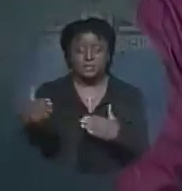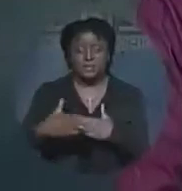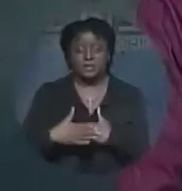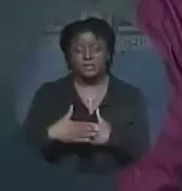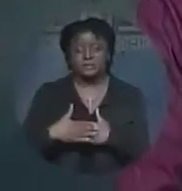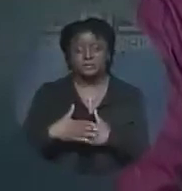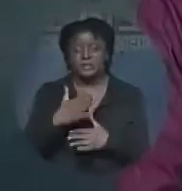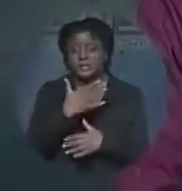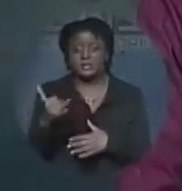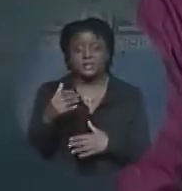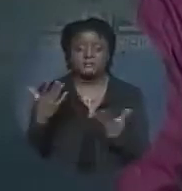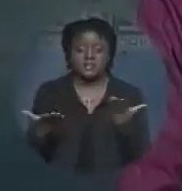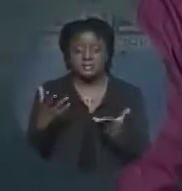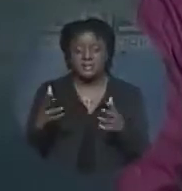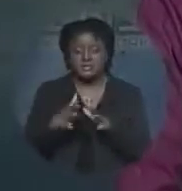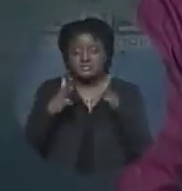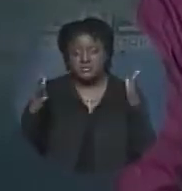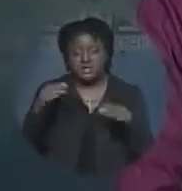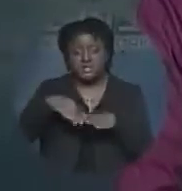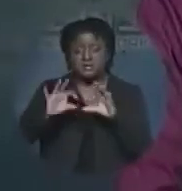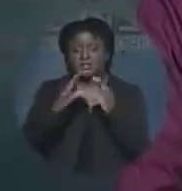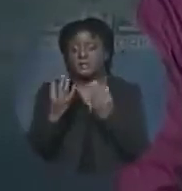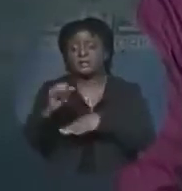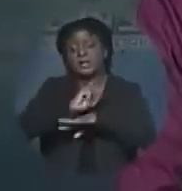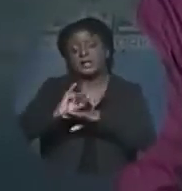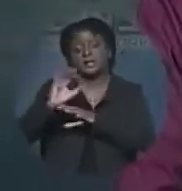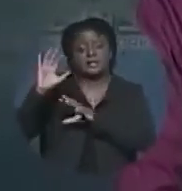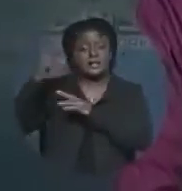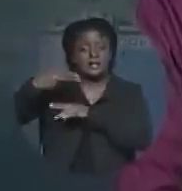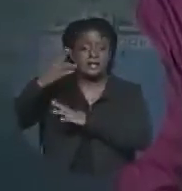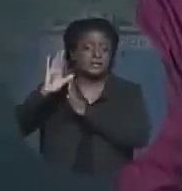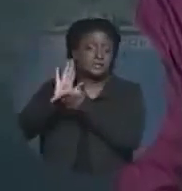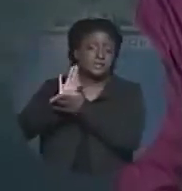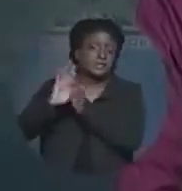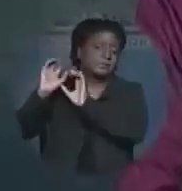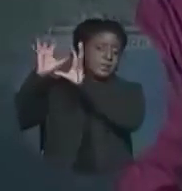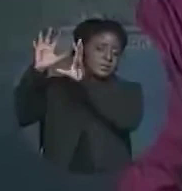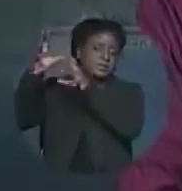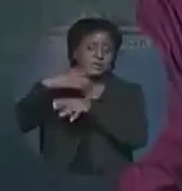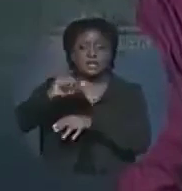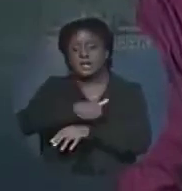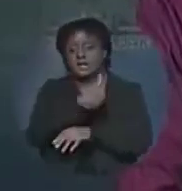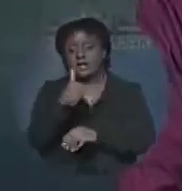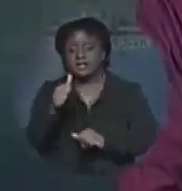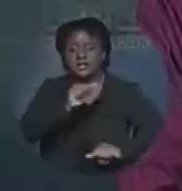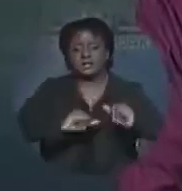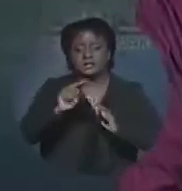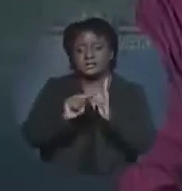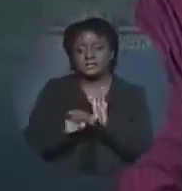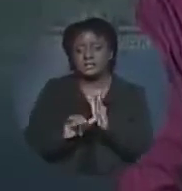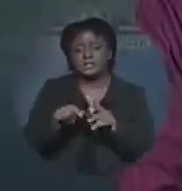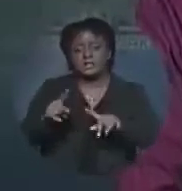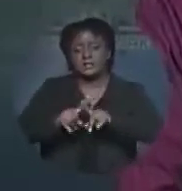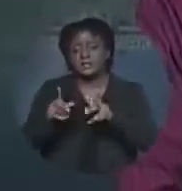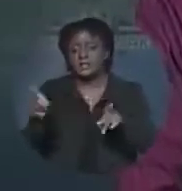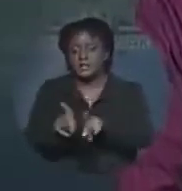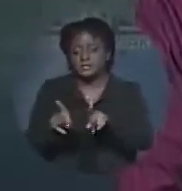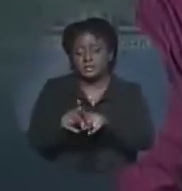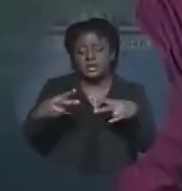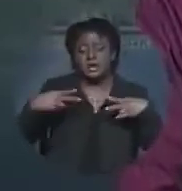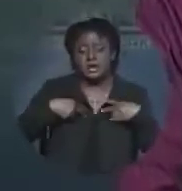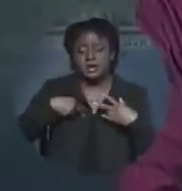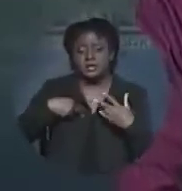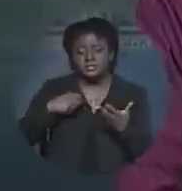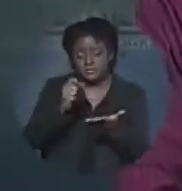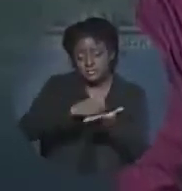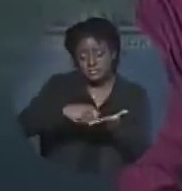They may be great in Family Island High School basketball and other extracurricular activities, but they also have the grades to match. Under the theme,